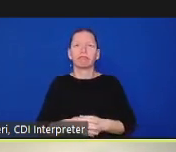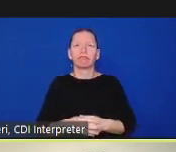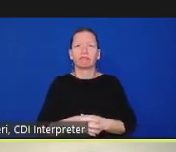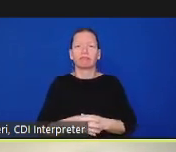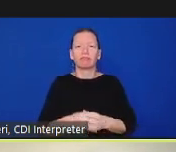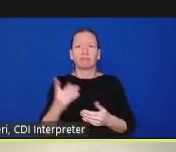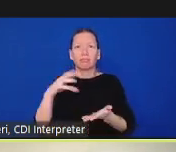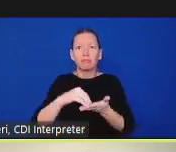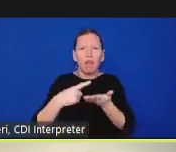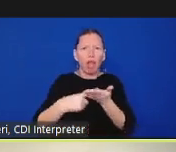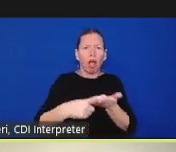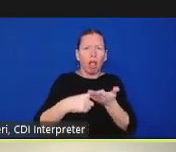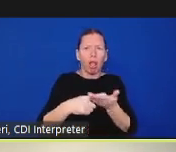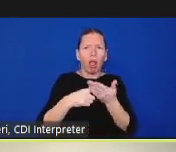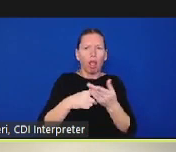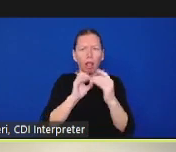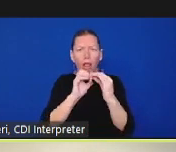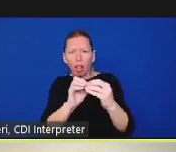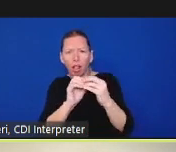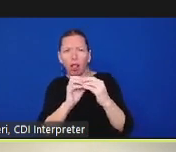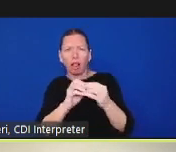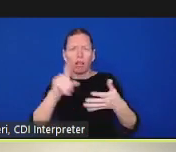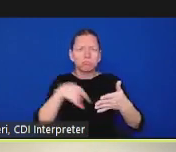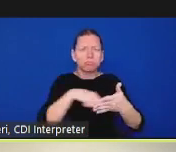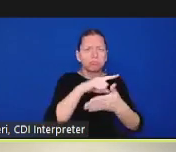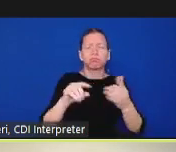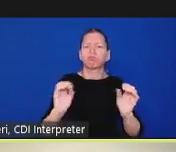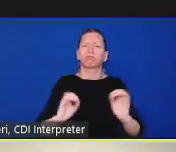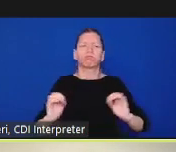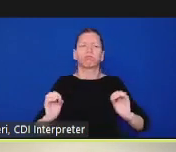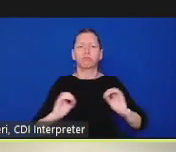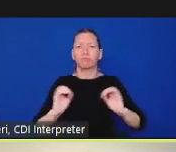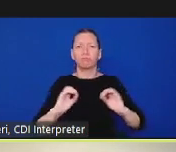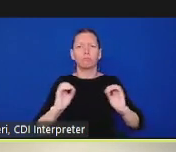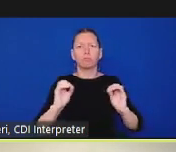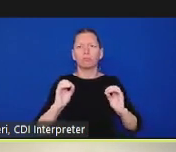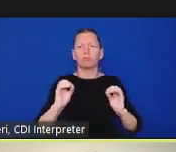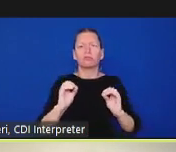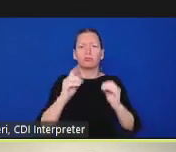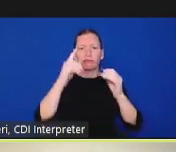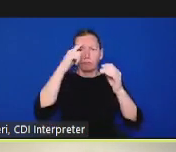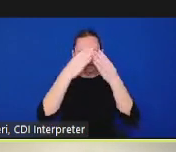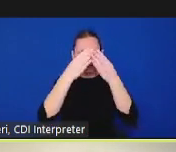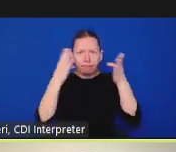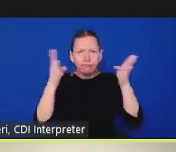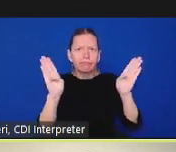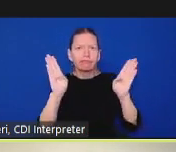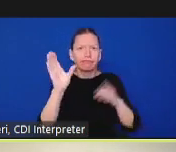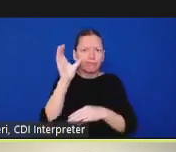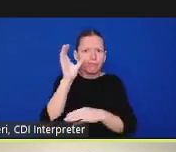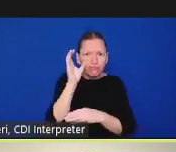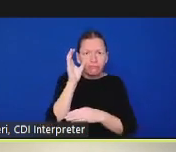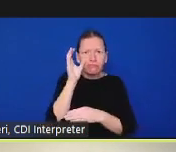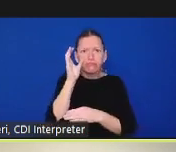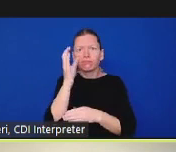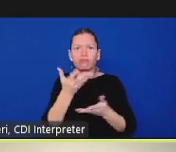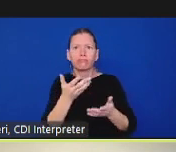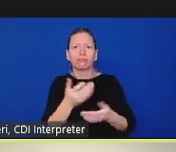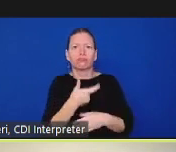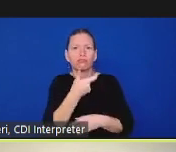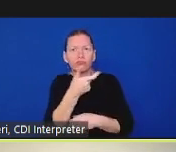people are aware of power dynamics there are many dimensions of identity of power of privilege and